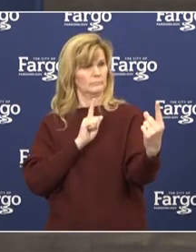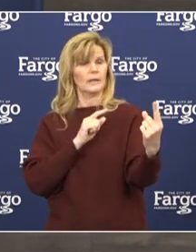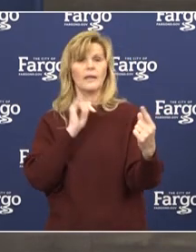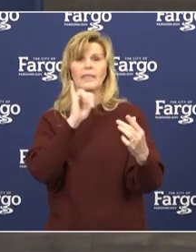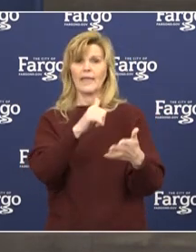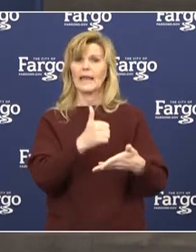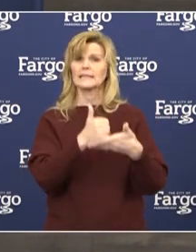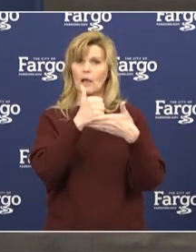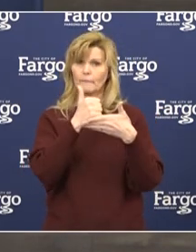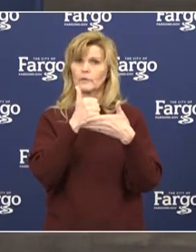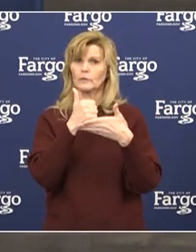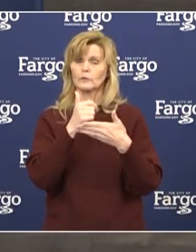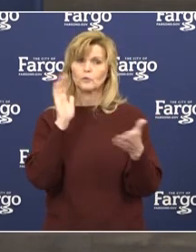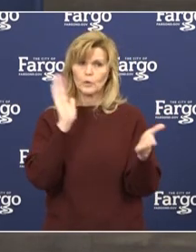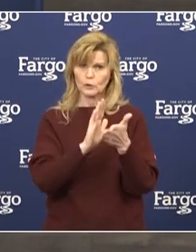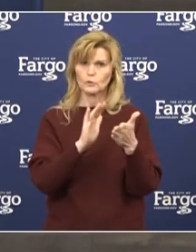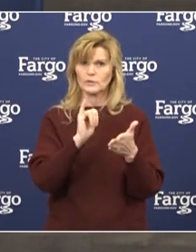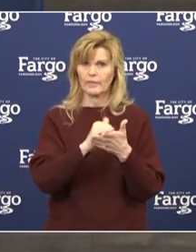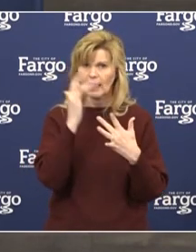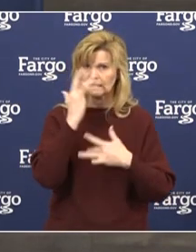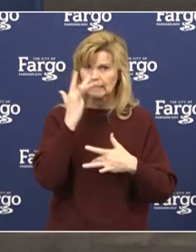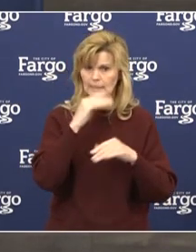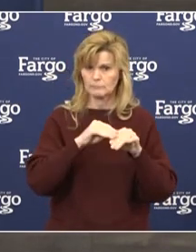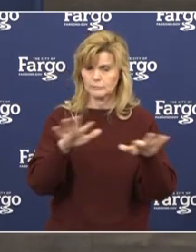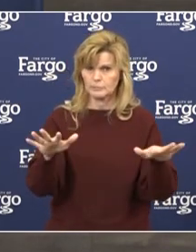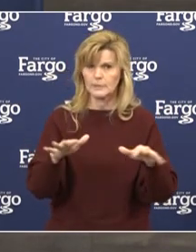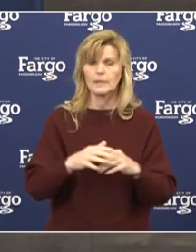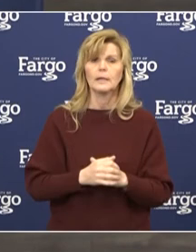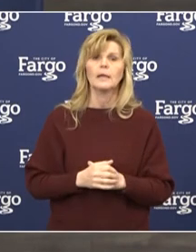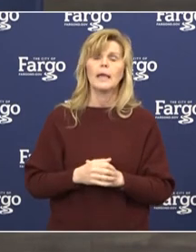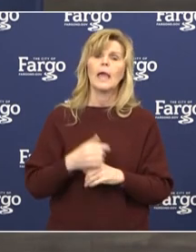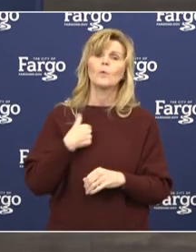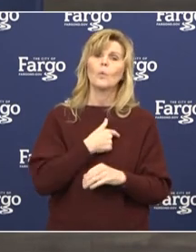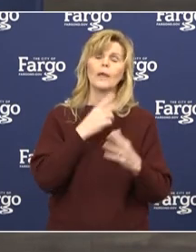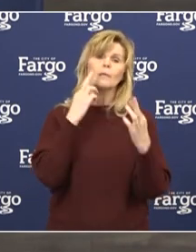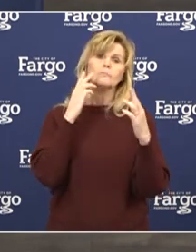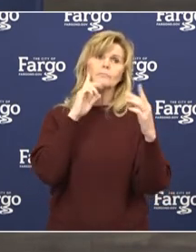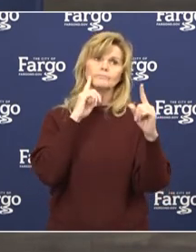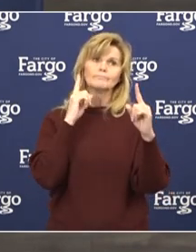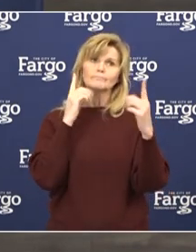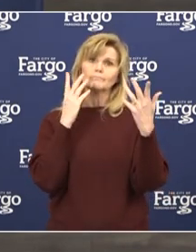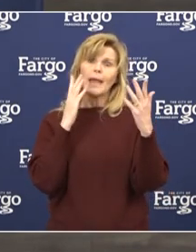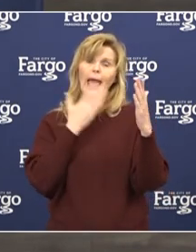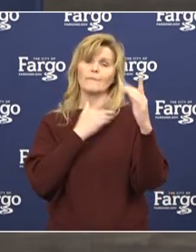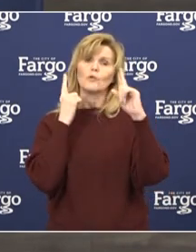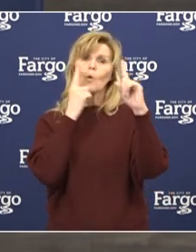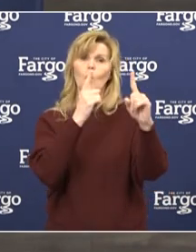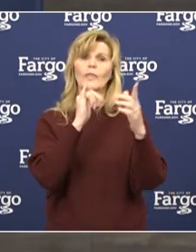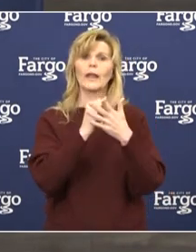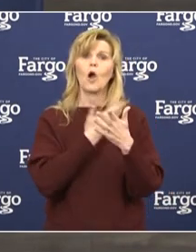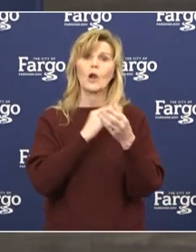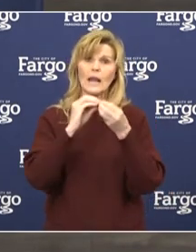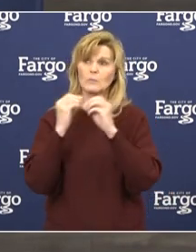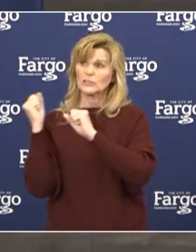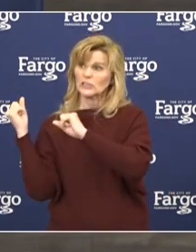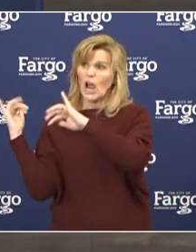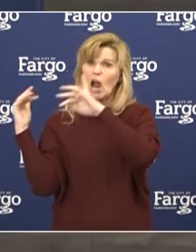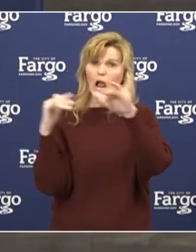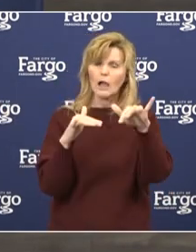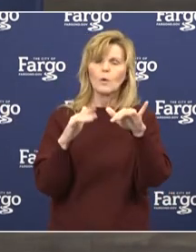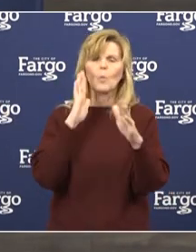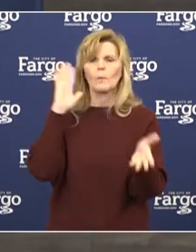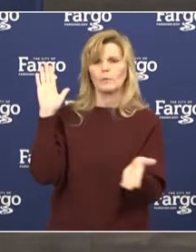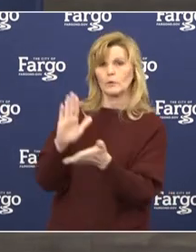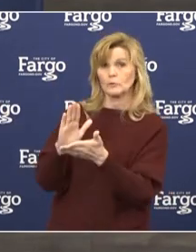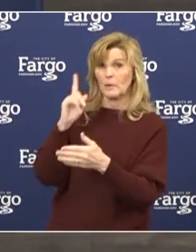be helpful. And we hope this translates into a lower-than-expected surge, but it's still a bit too soon to